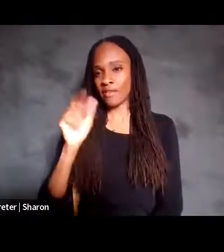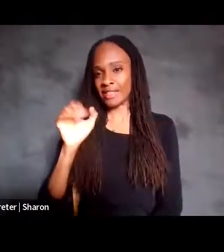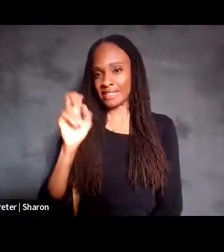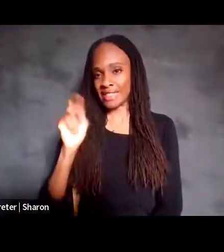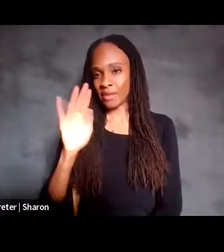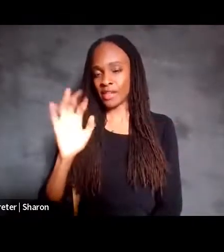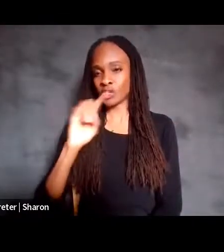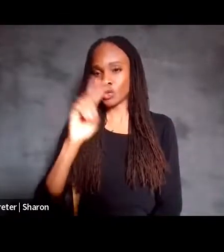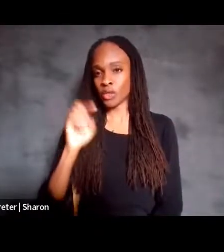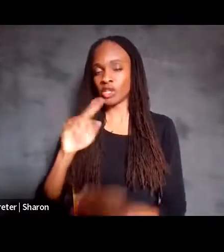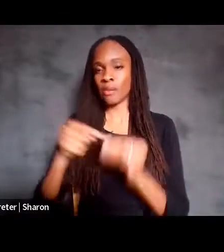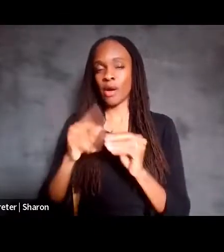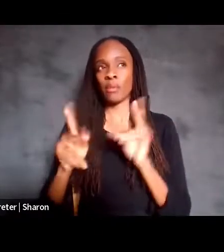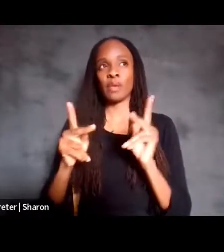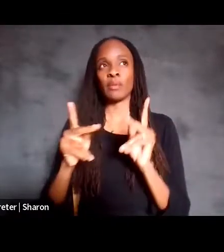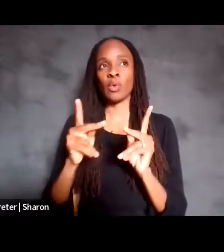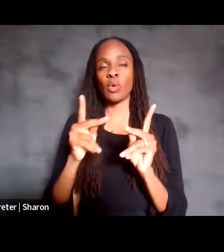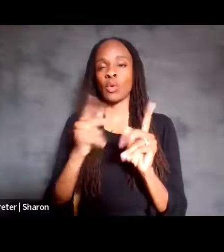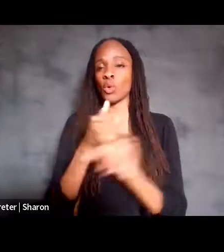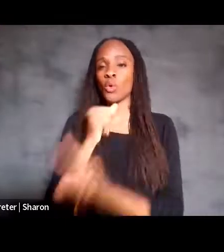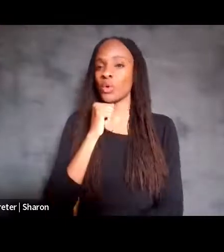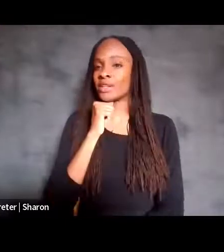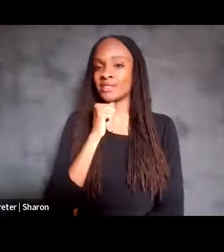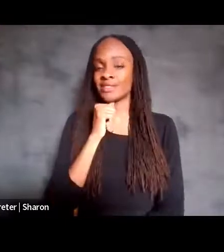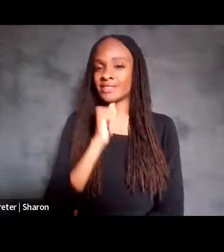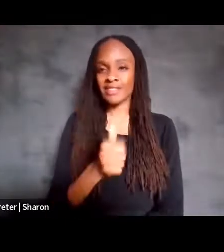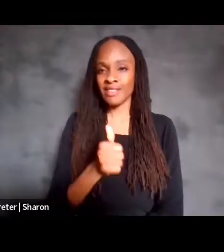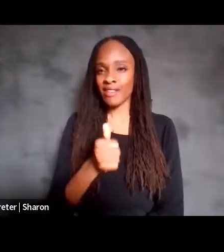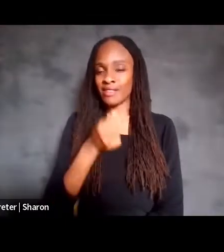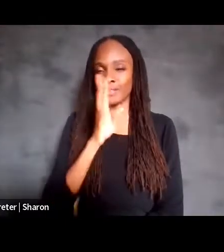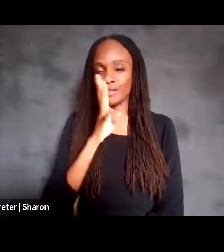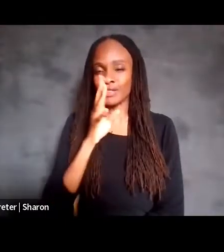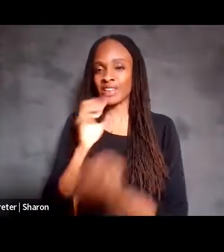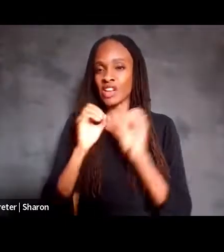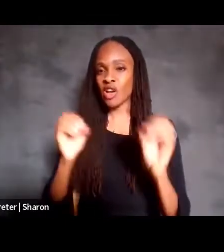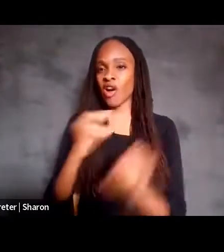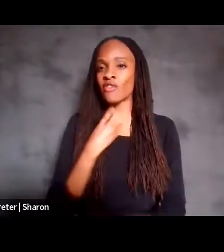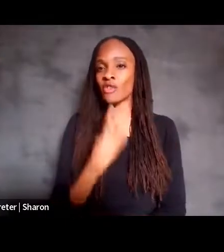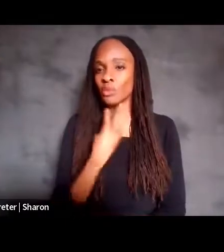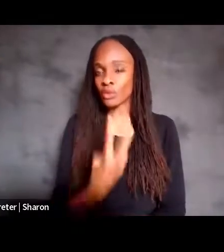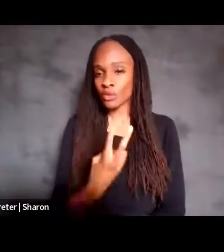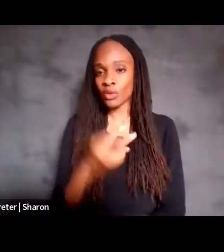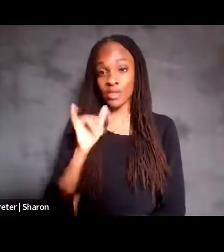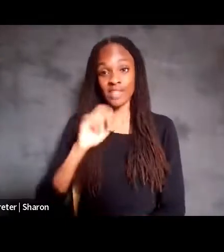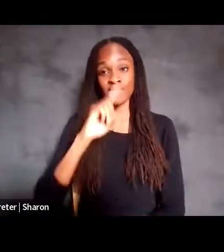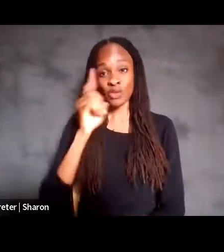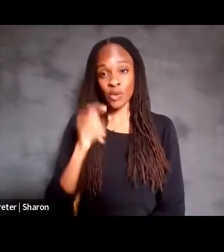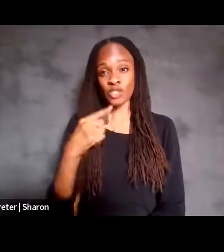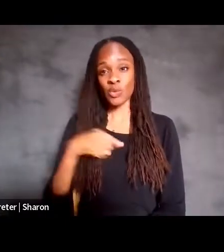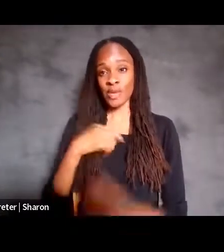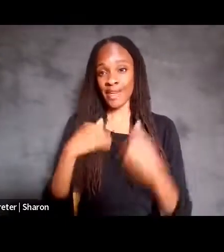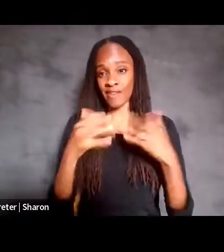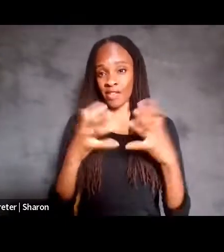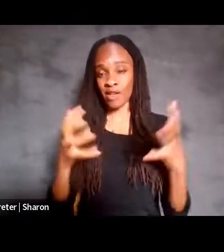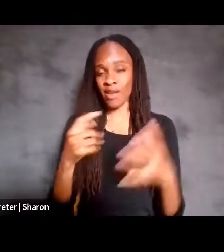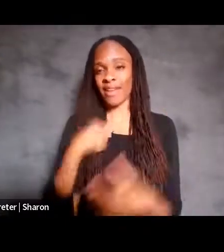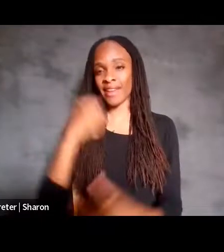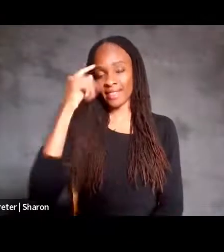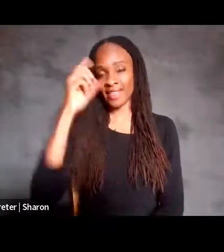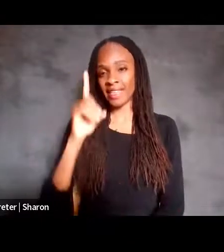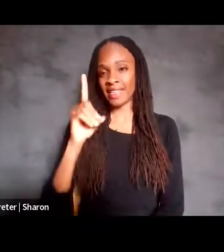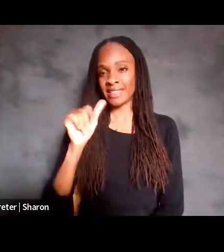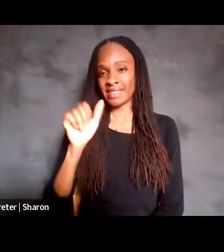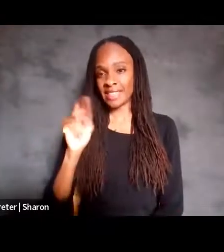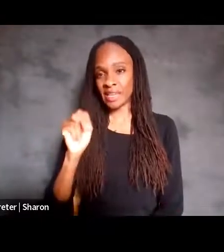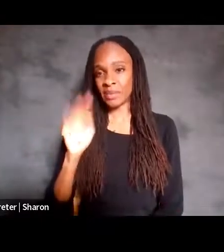people who are nonverbal autism, because that's also a question that we get a lot. And I think Damon's question is a really great